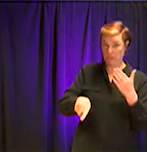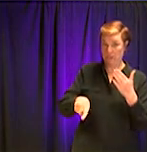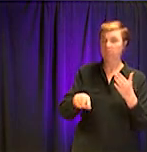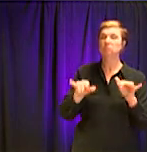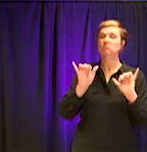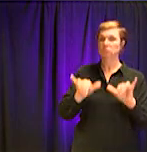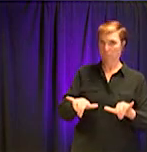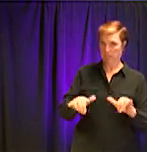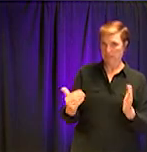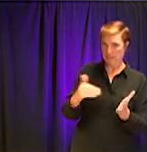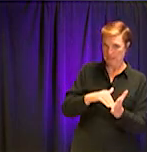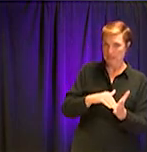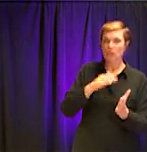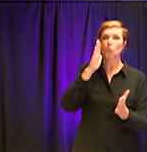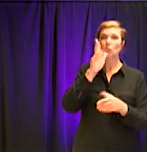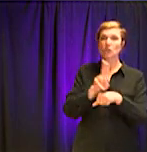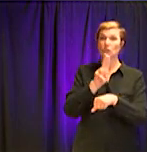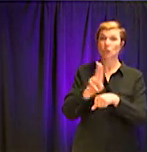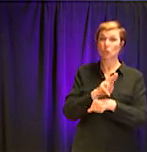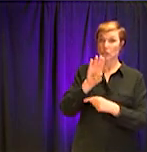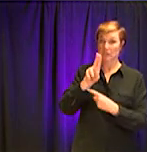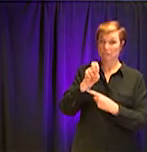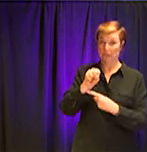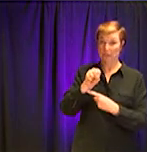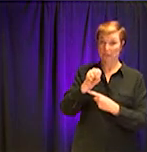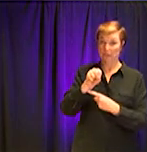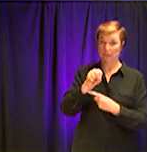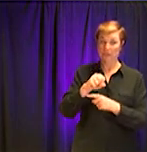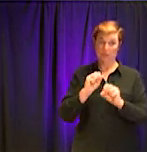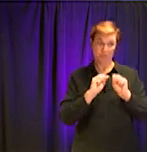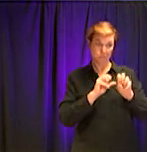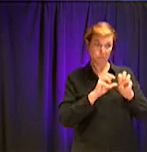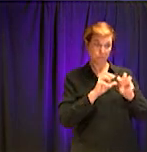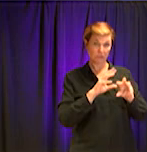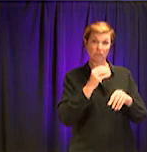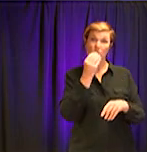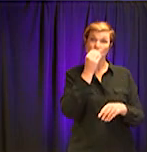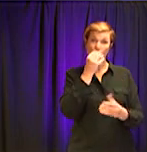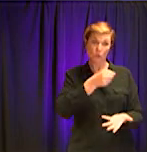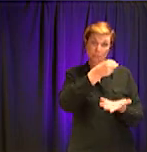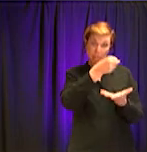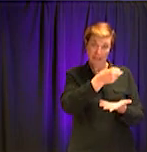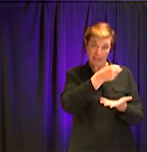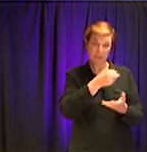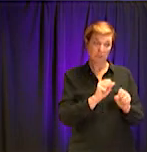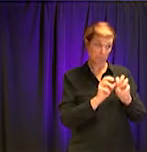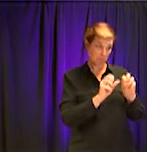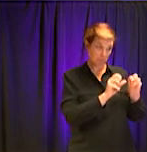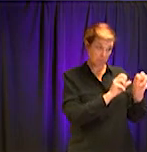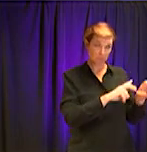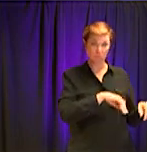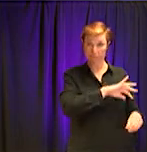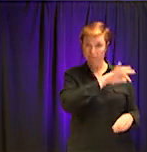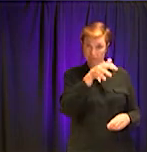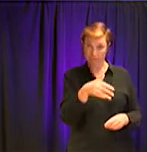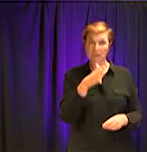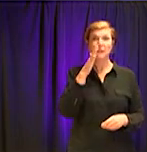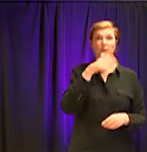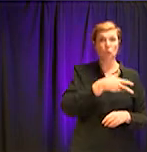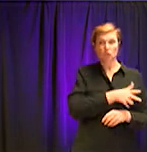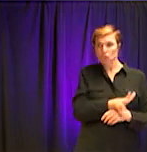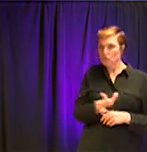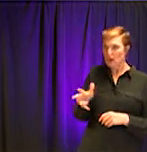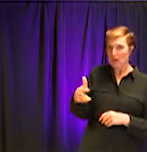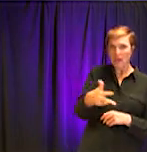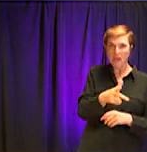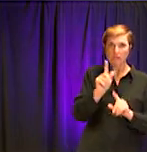to be using our buses to put on the bus route so we can go into neighborhoods, we can go into apartment complexes, and we can